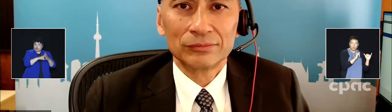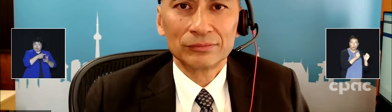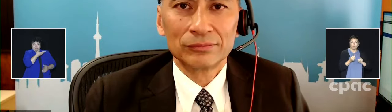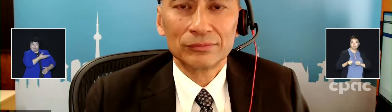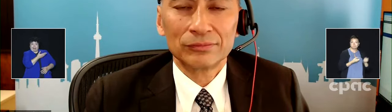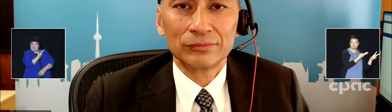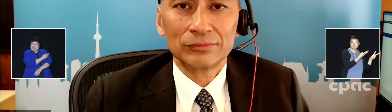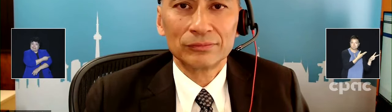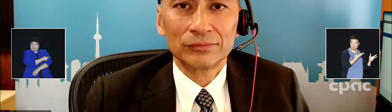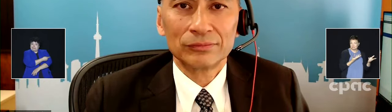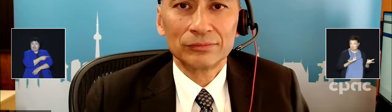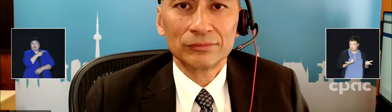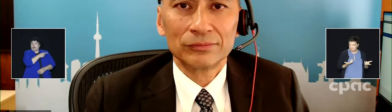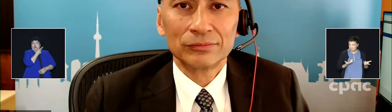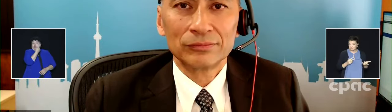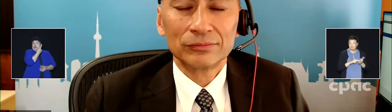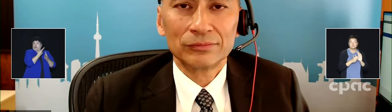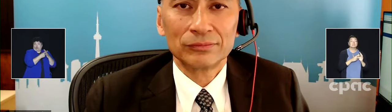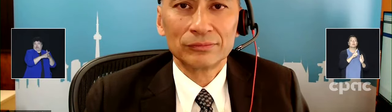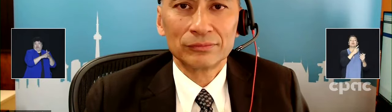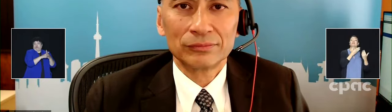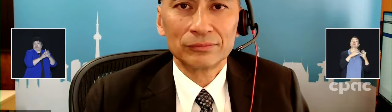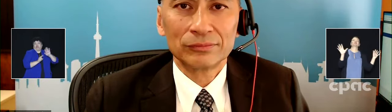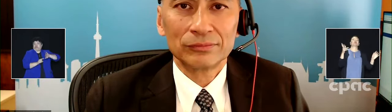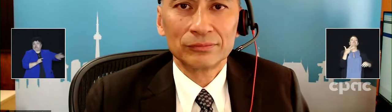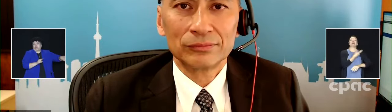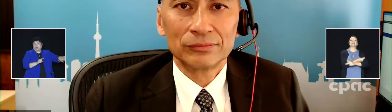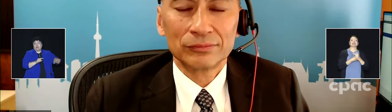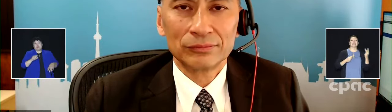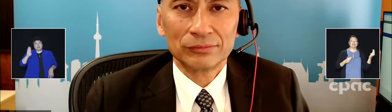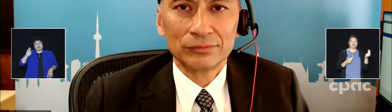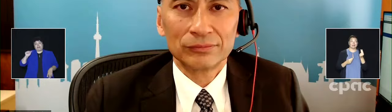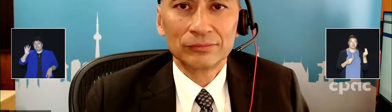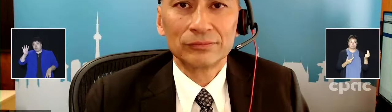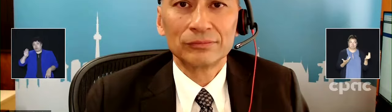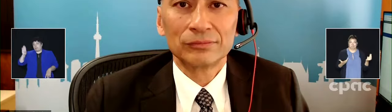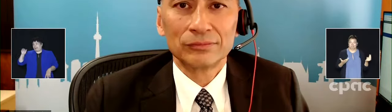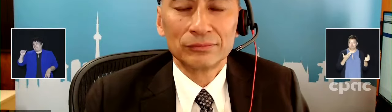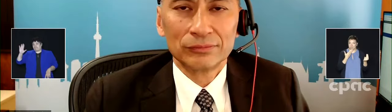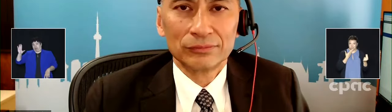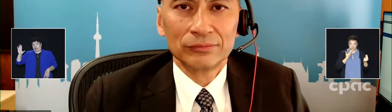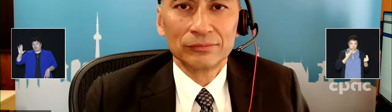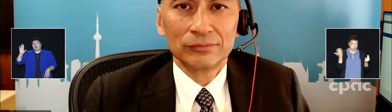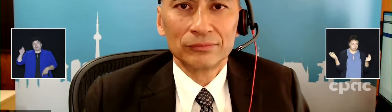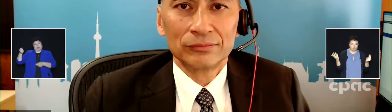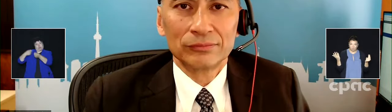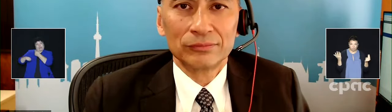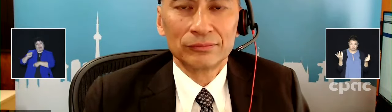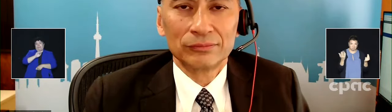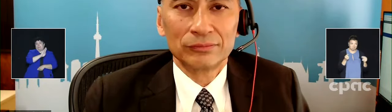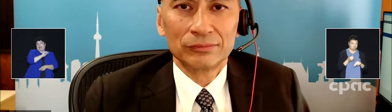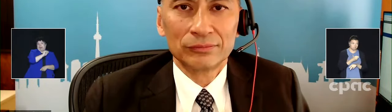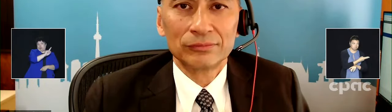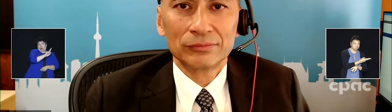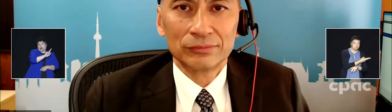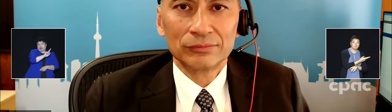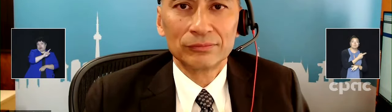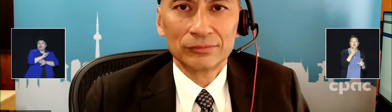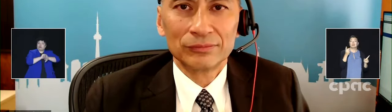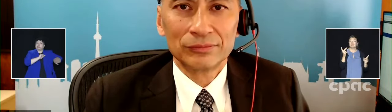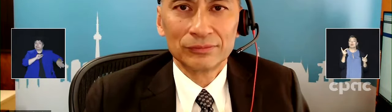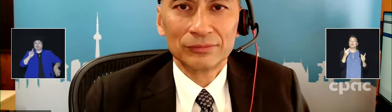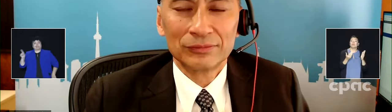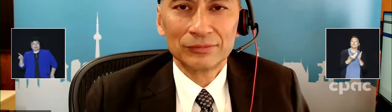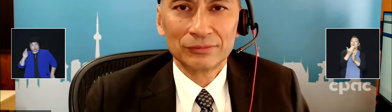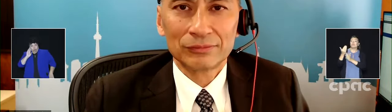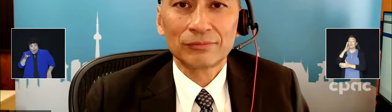be used in the future? Will the BA4 and BA5 targeted vaccines replace the BA1 targeted vaccines? You could kind of walk